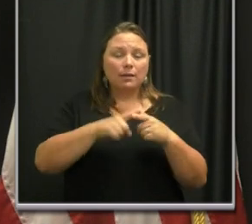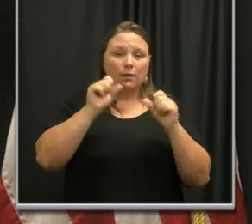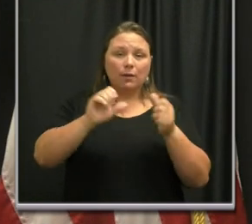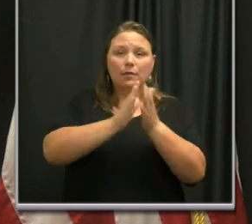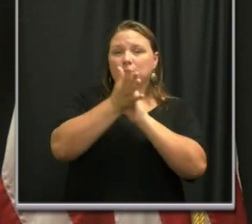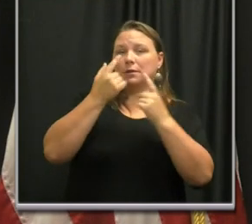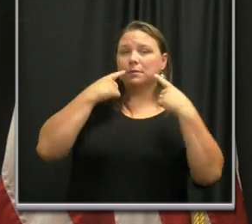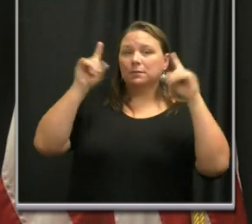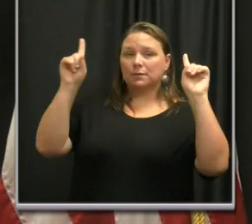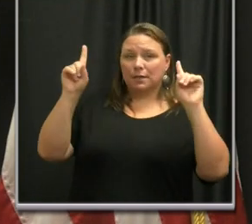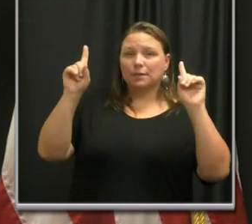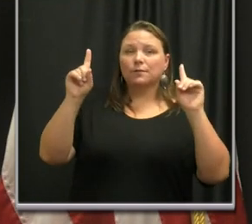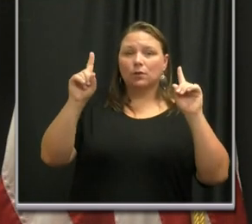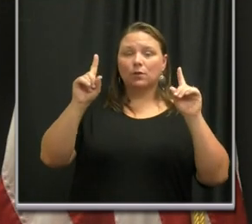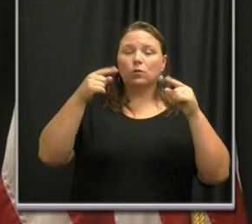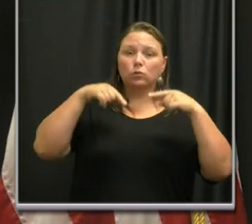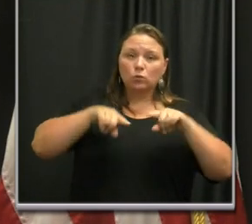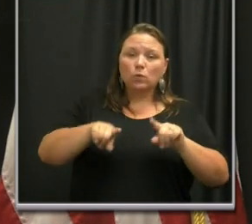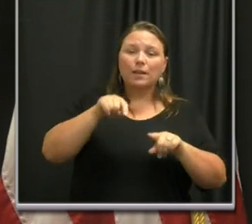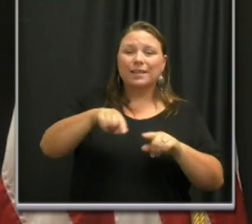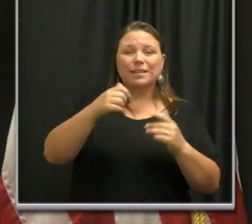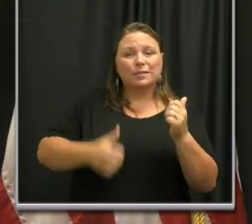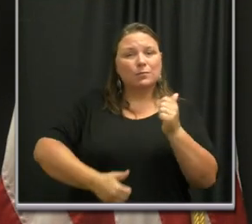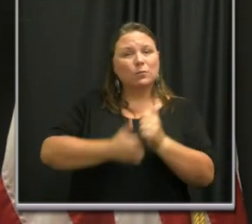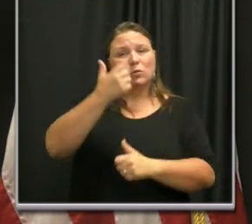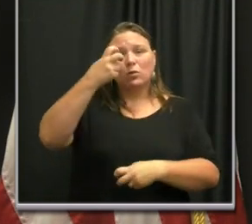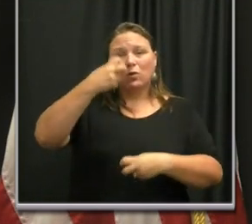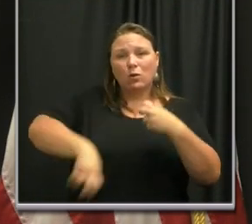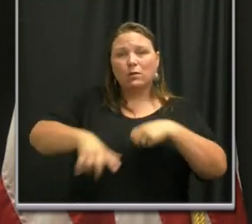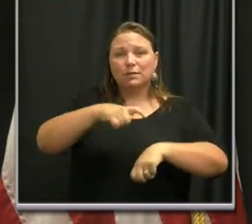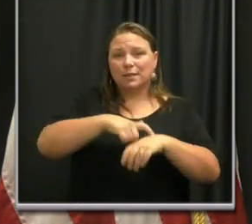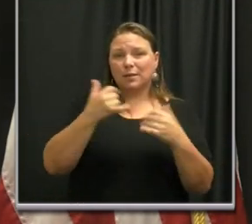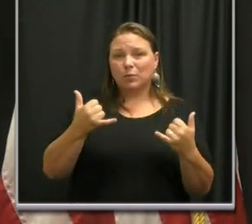to be successful in this hardest of all classes for a city.